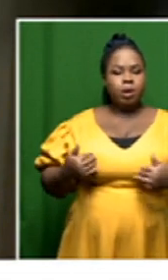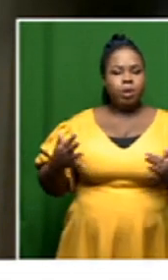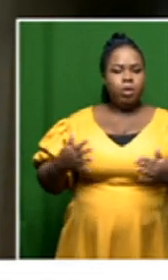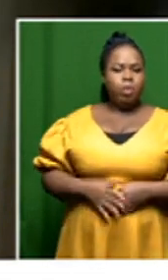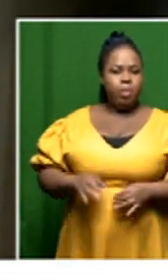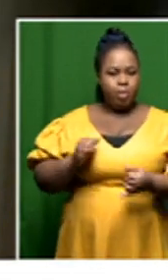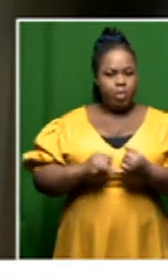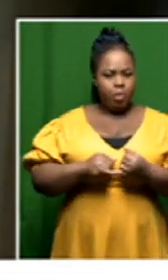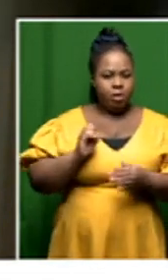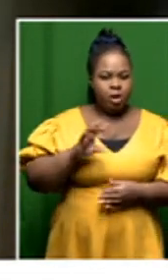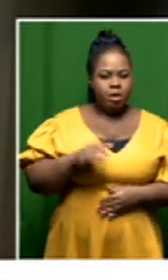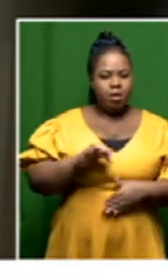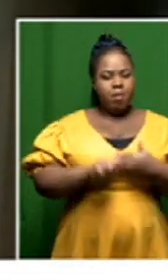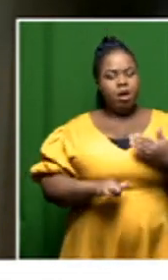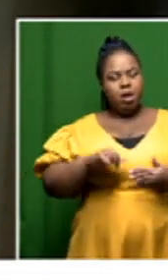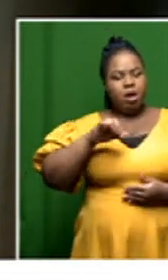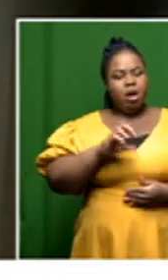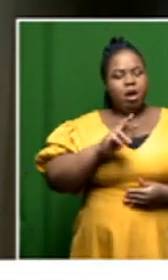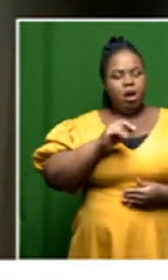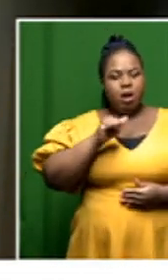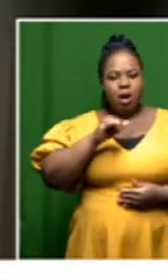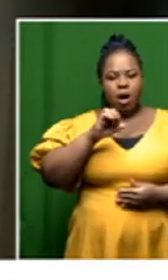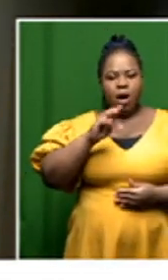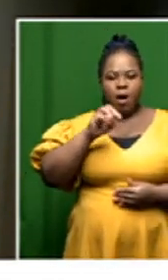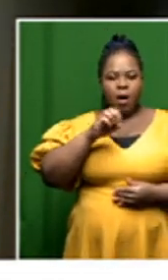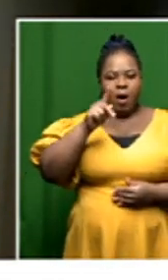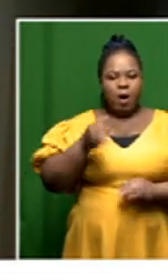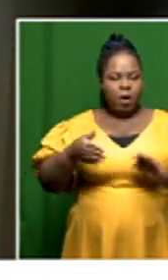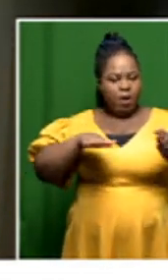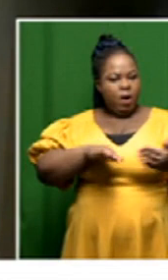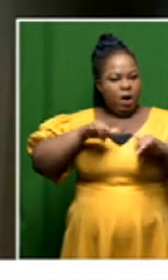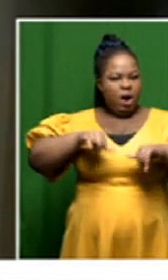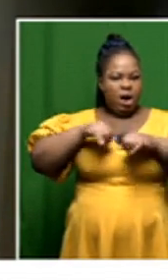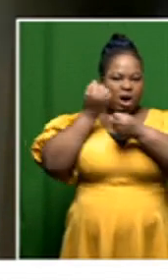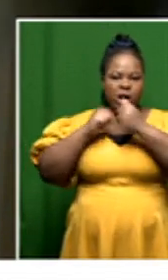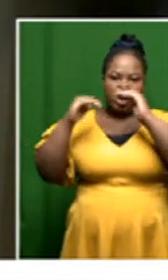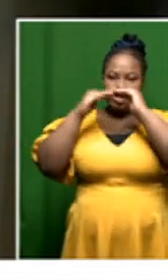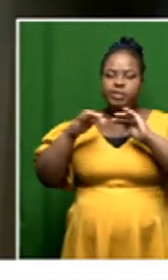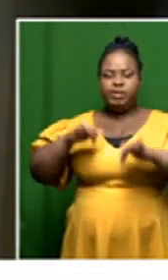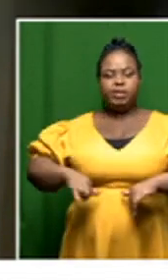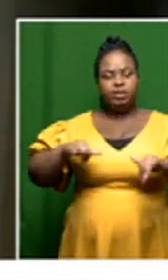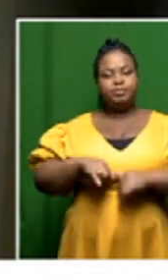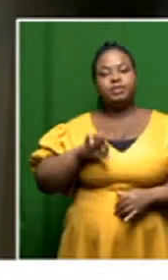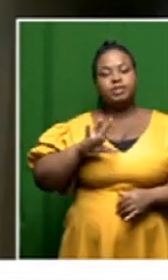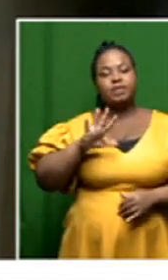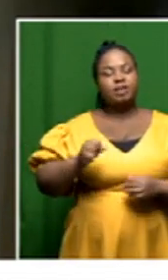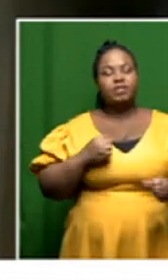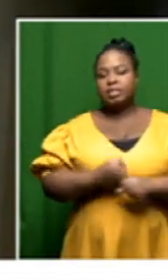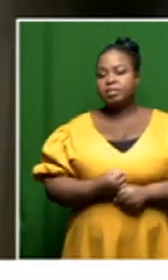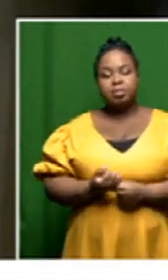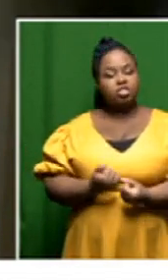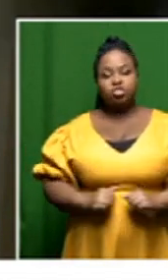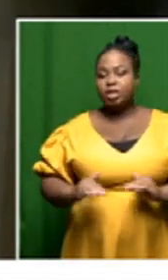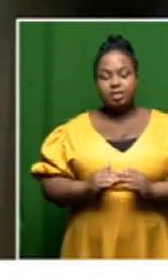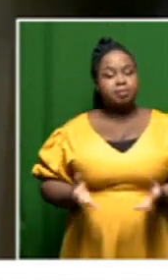of of september mrs nyamaka goniwe died waiting for justice she had been waiting for 35 years now